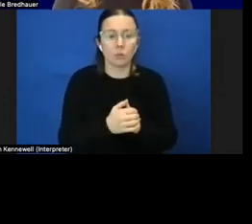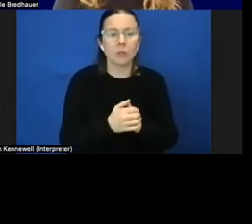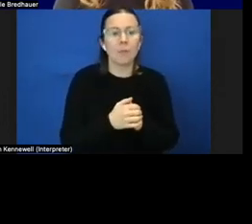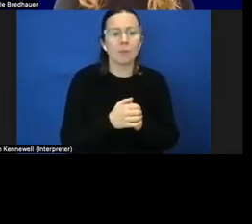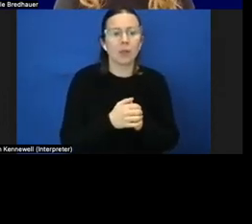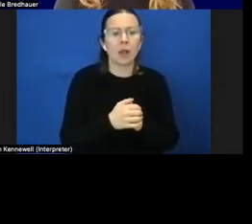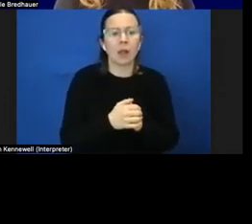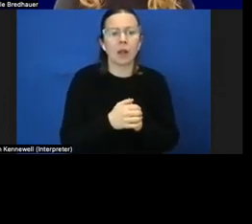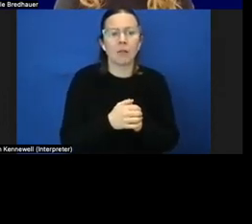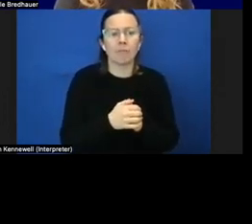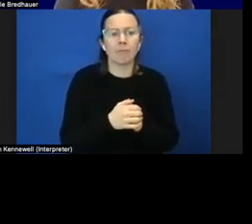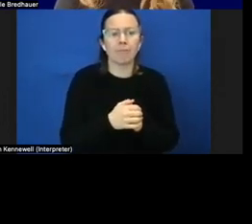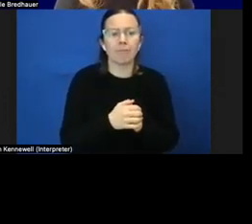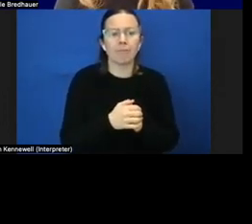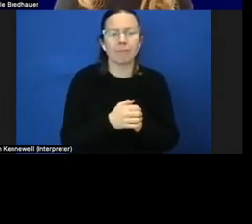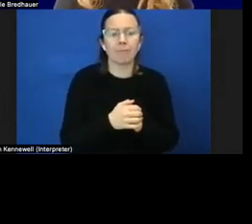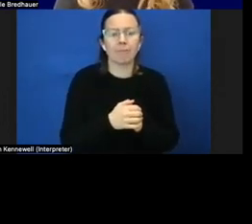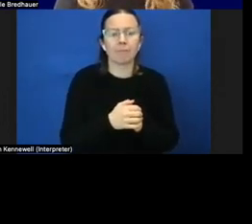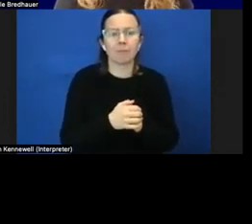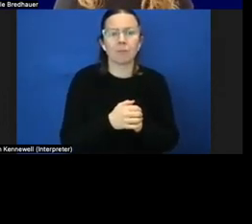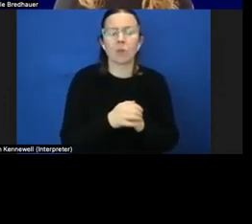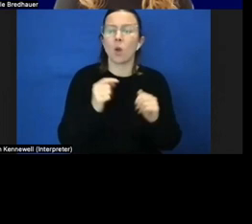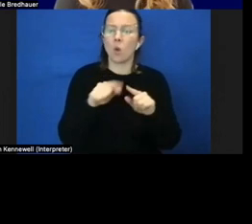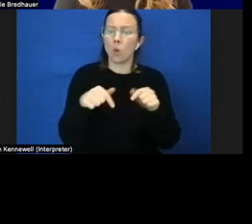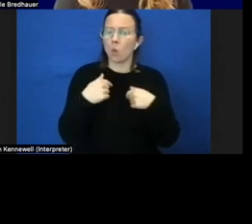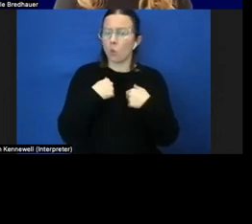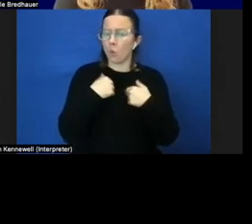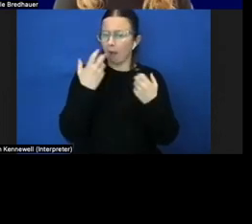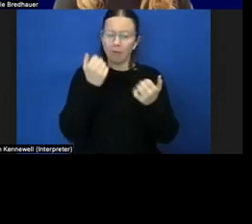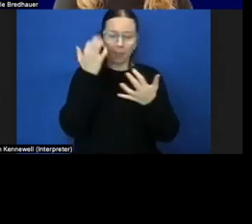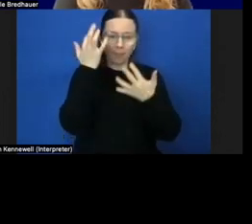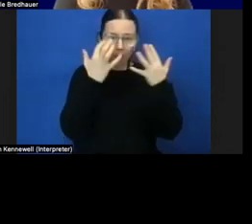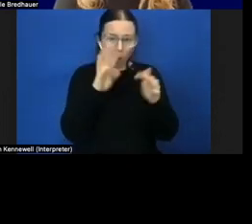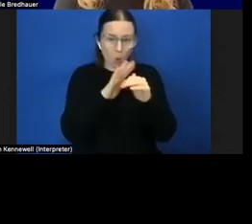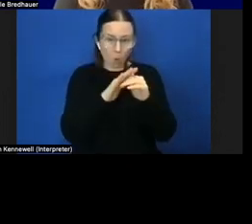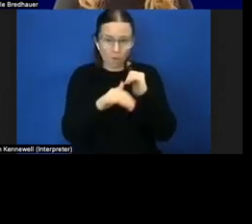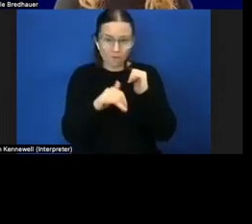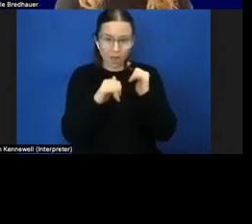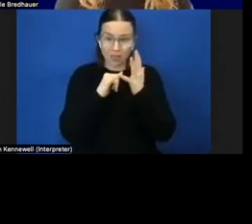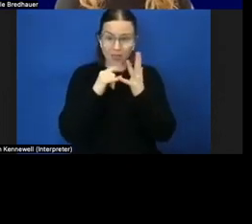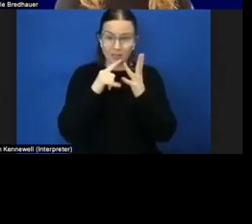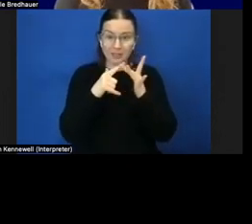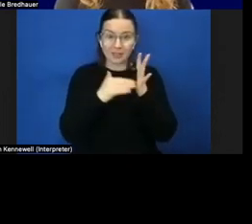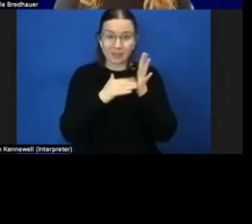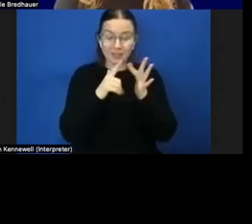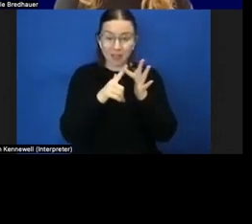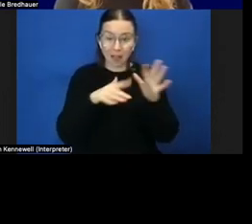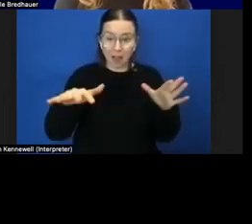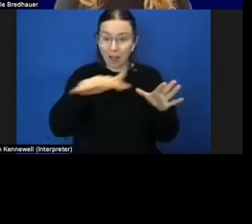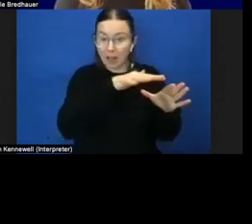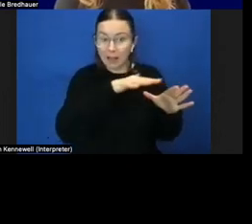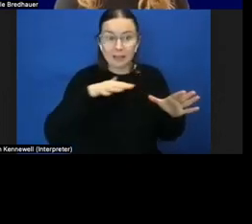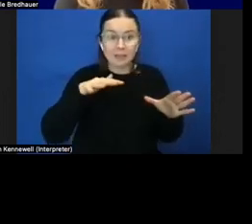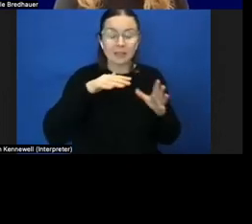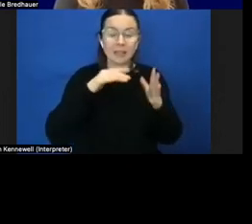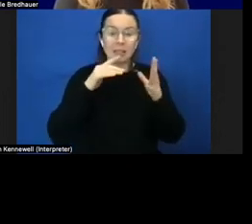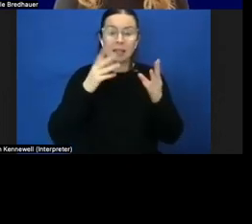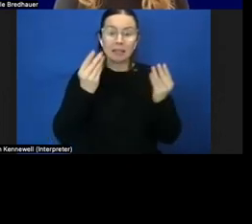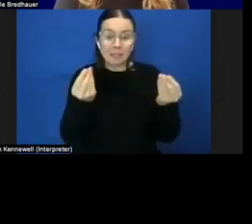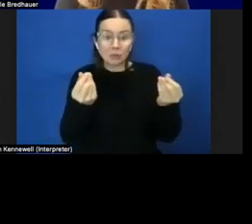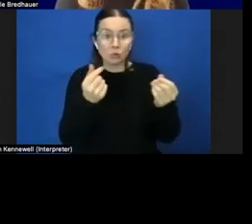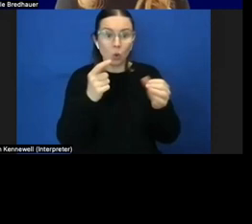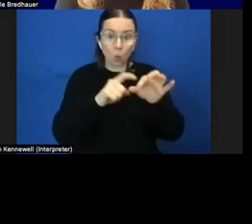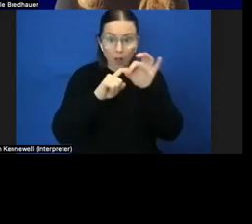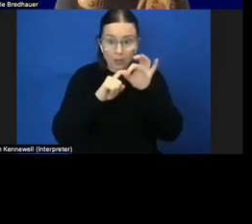um we're thinking about the size the sensory qualities the structure